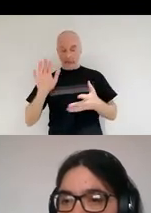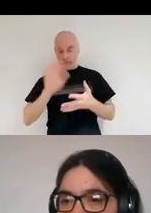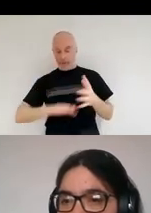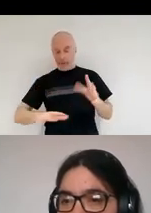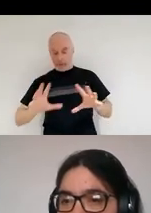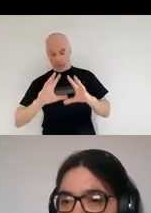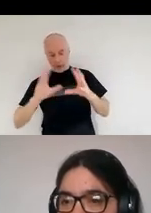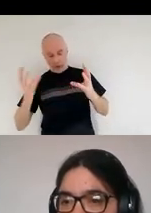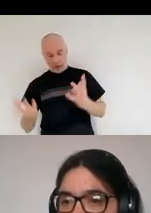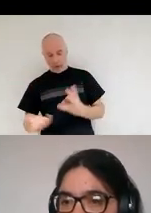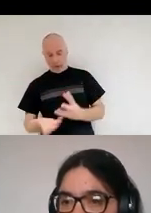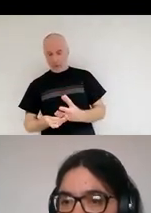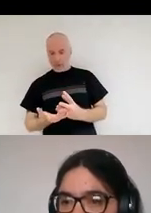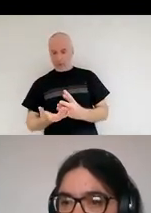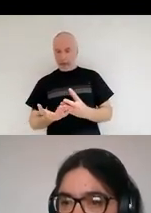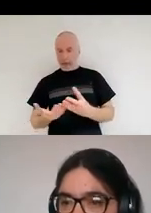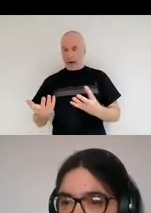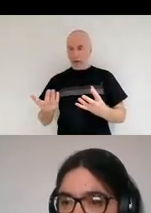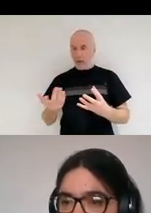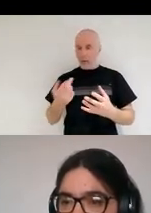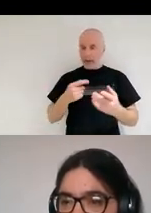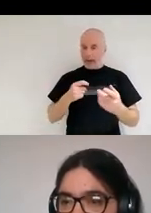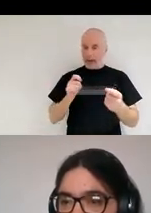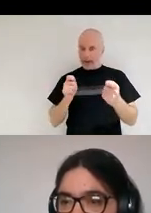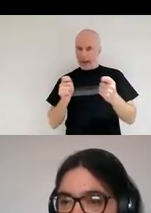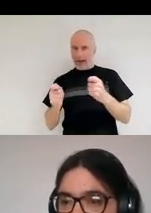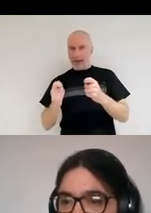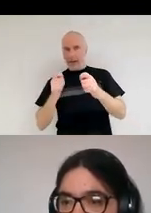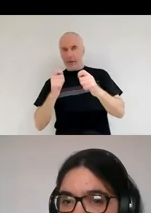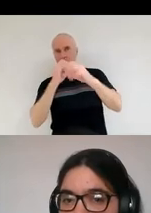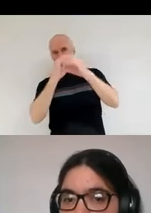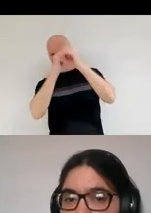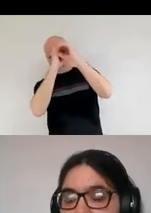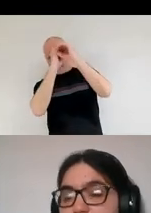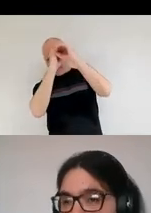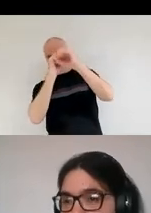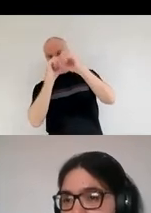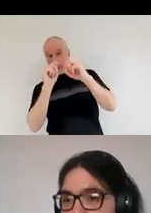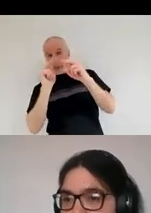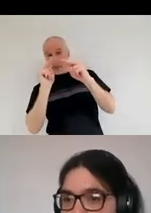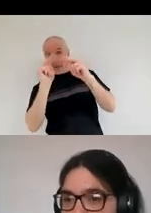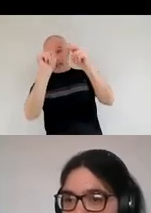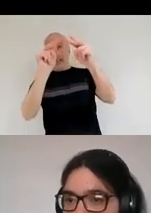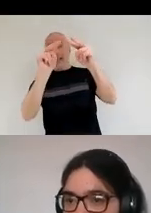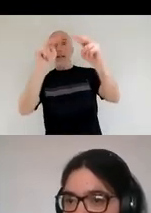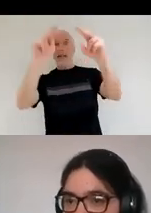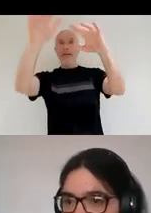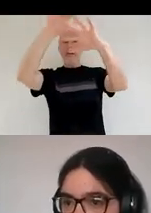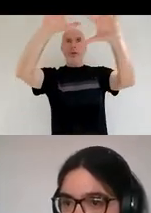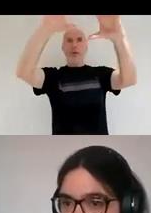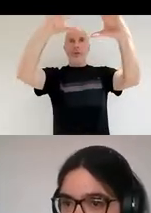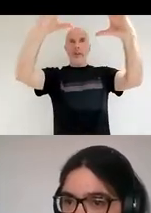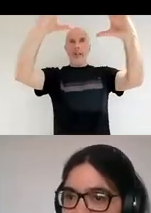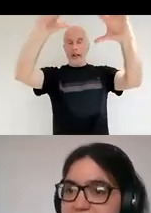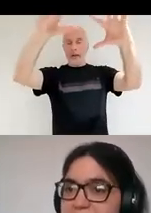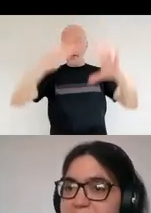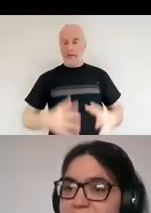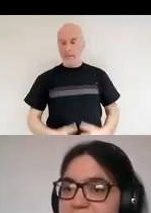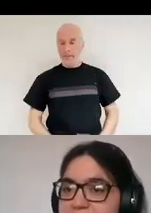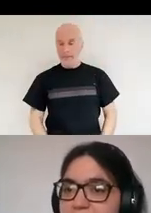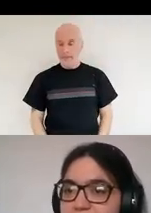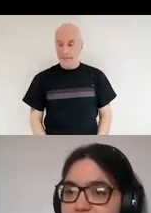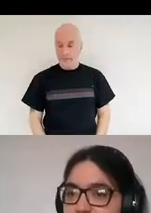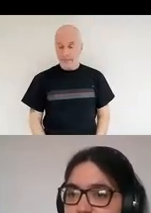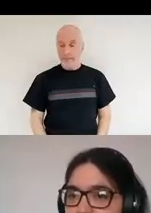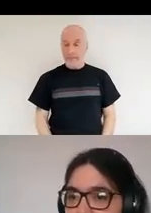those objects through the dust clouds, if that makes sense, Nina? Yeah, so again, that that's what I was